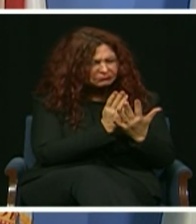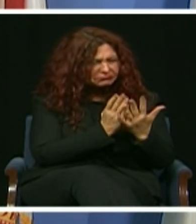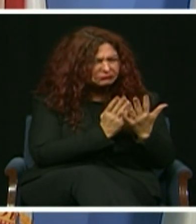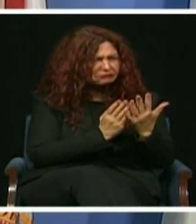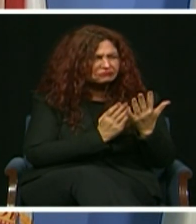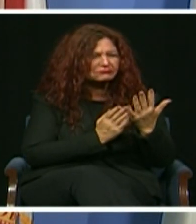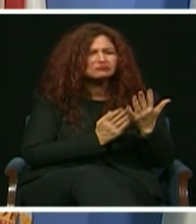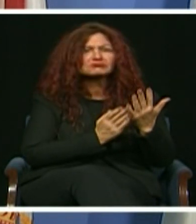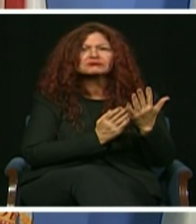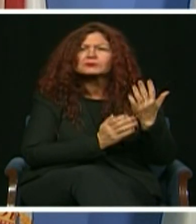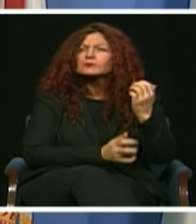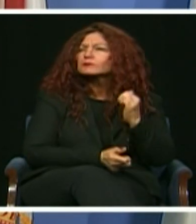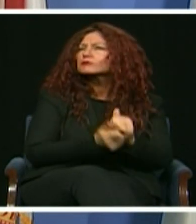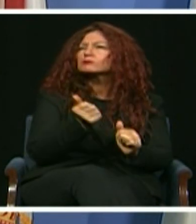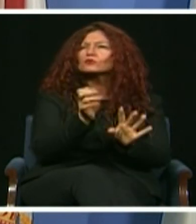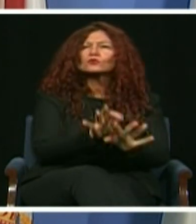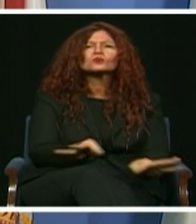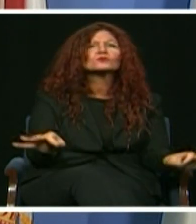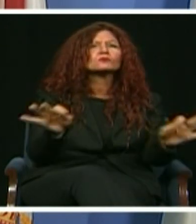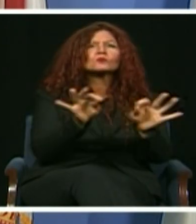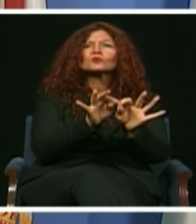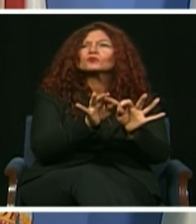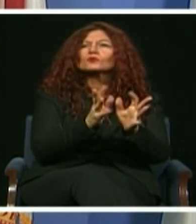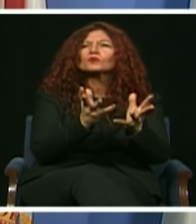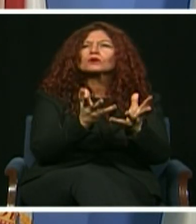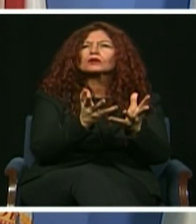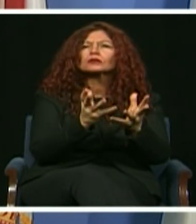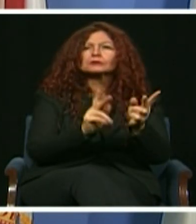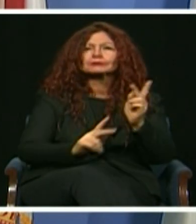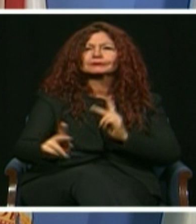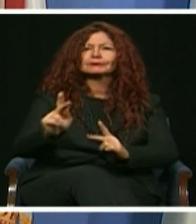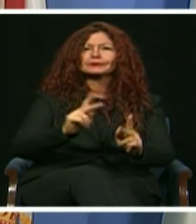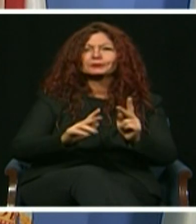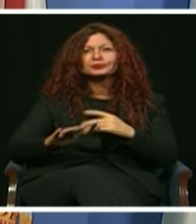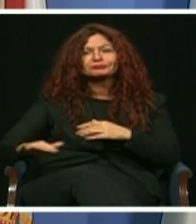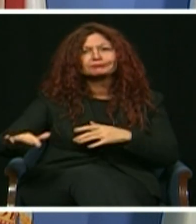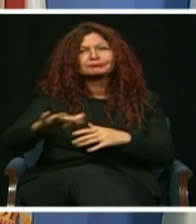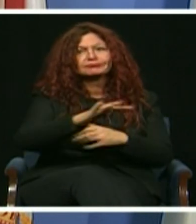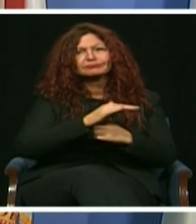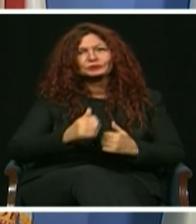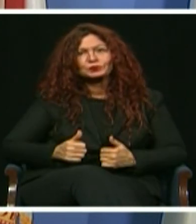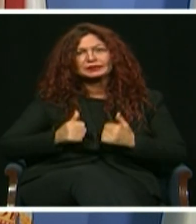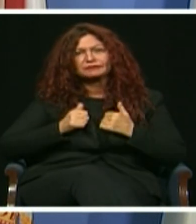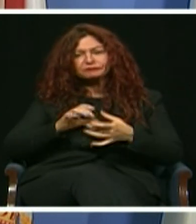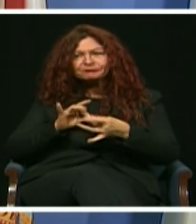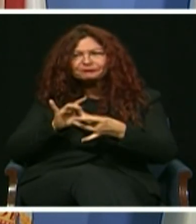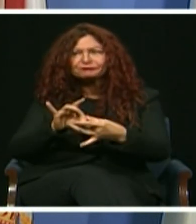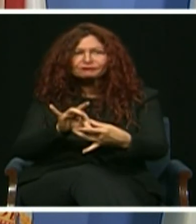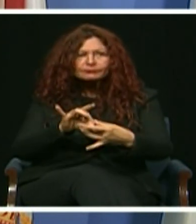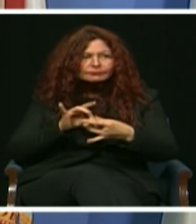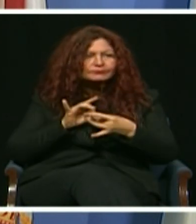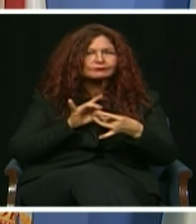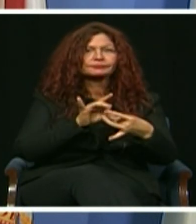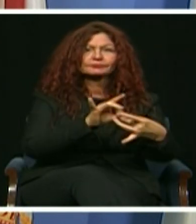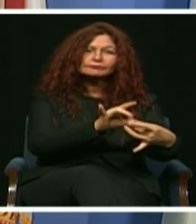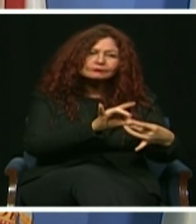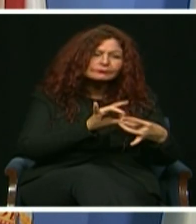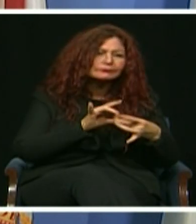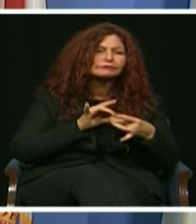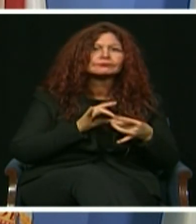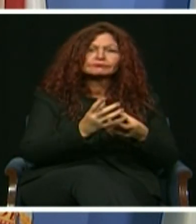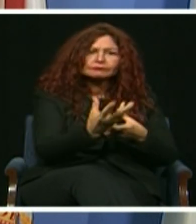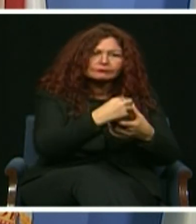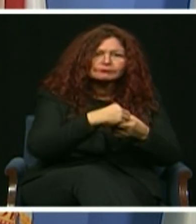is supported by greater engagement between government and those we serve by delivering a more connected, compassionate,